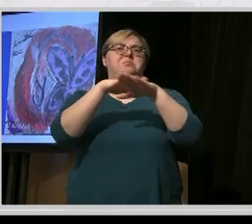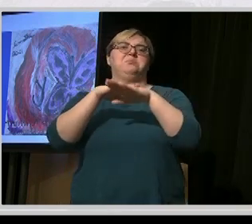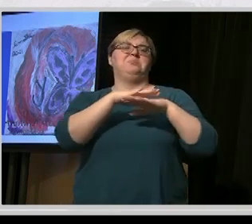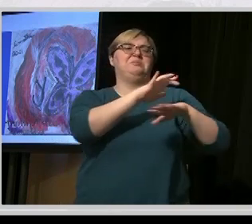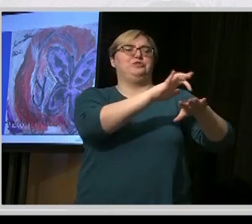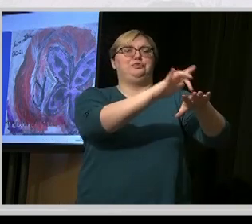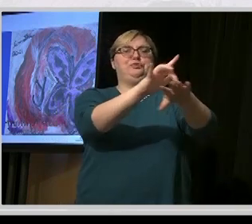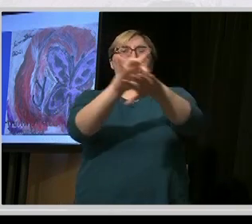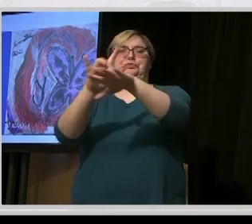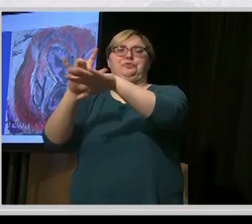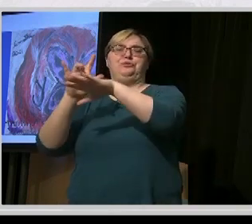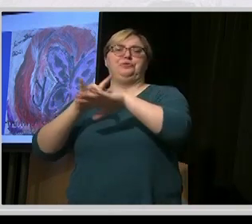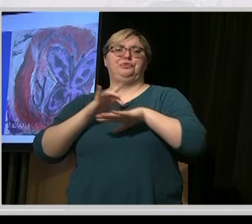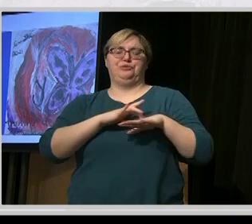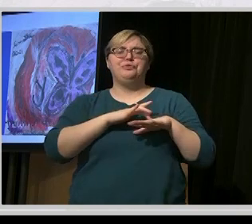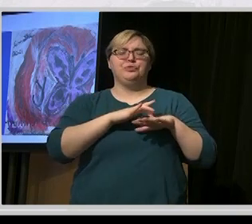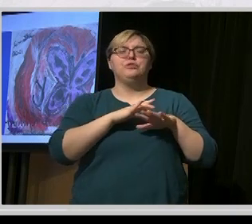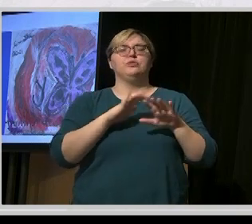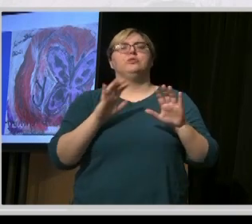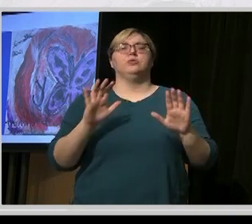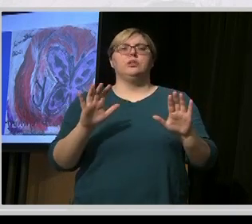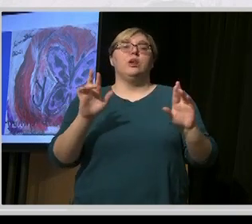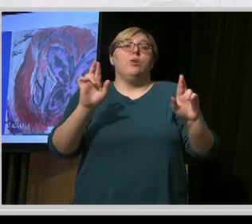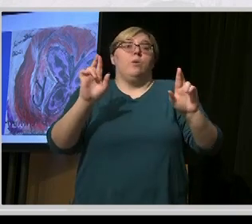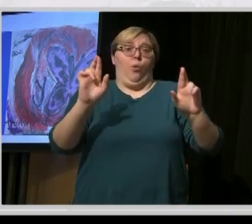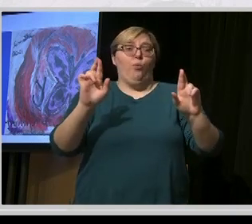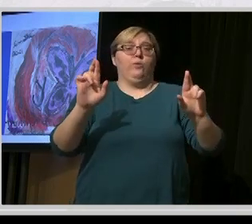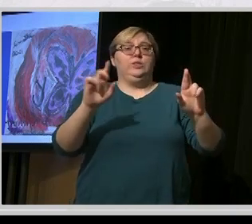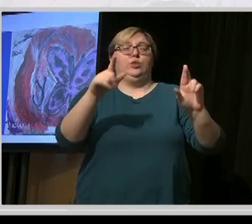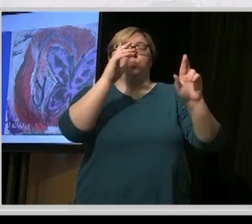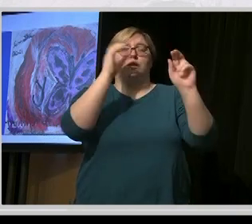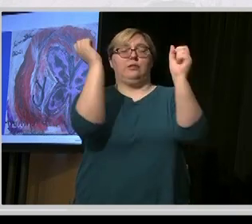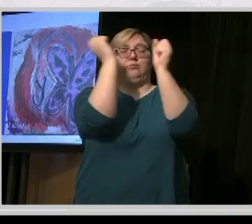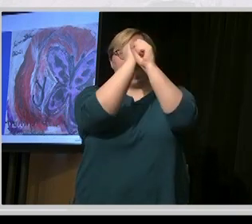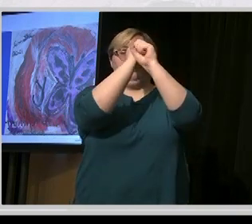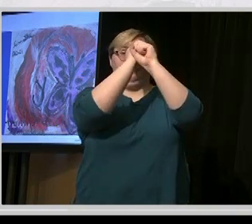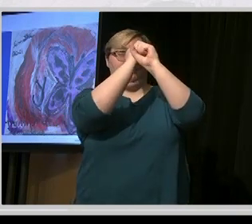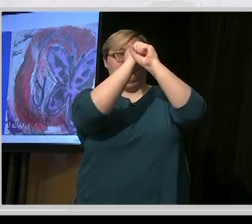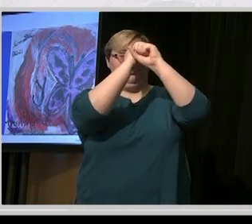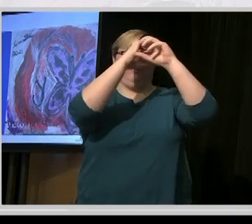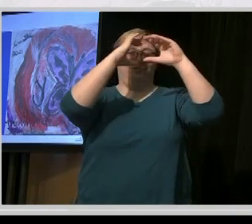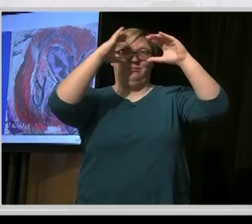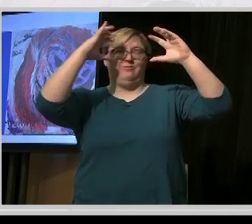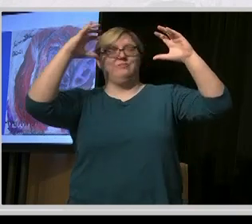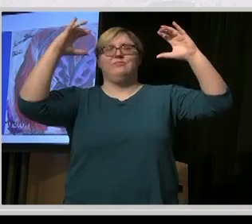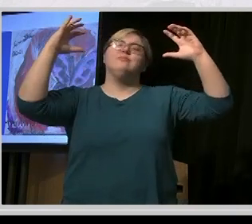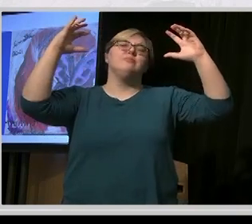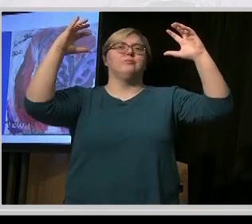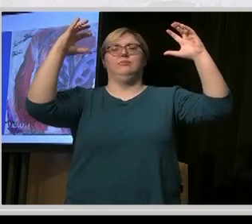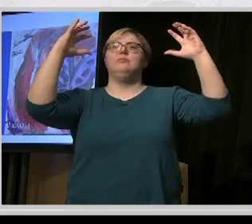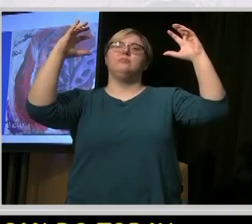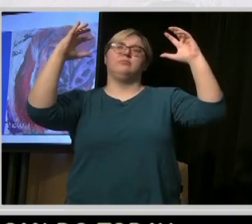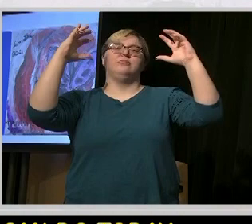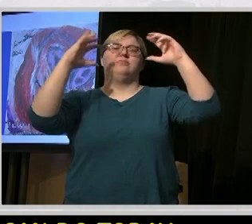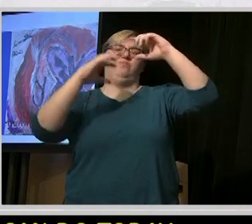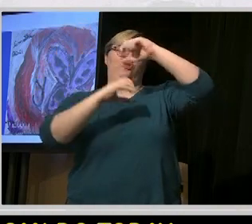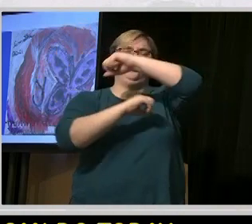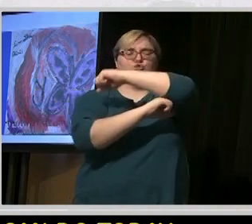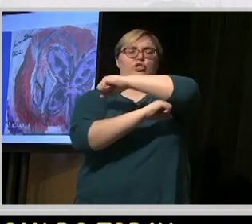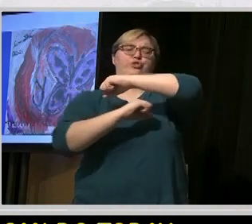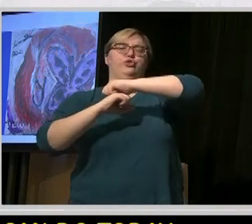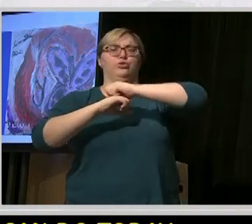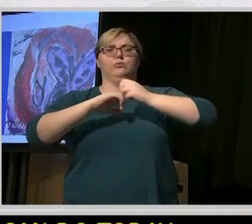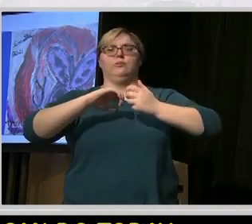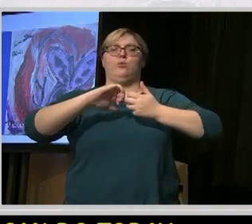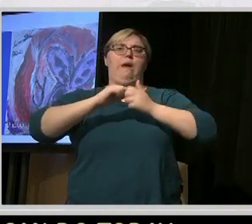And hopefully it will give you some sense of what I like to call the architecture of how we're going to proceed. So I'm going to turn it back